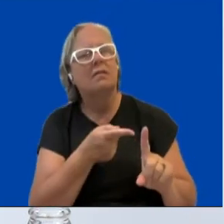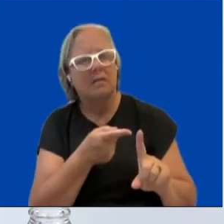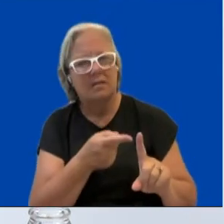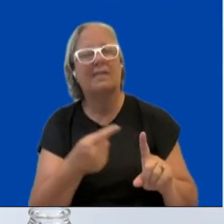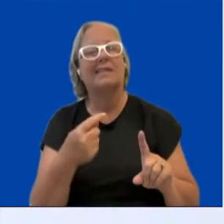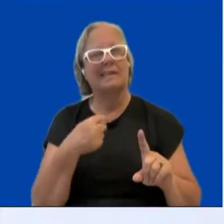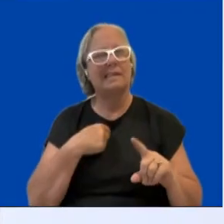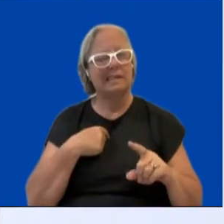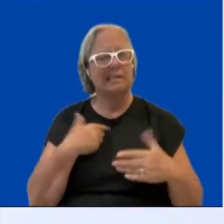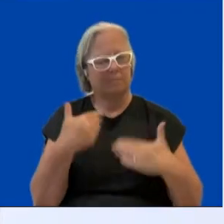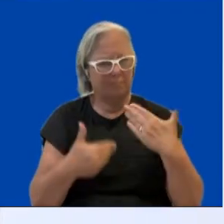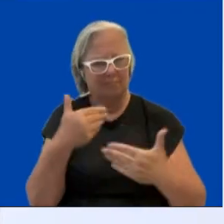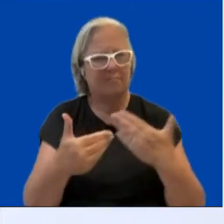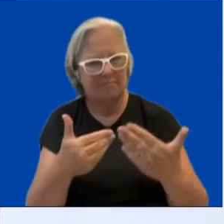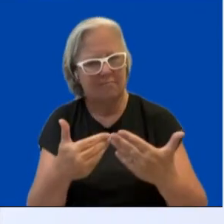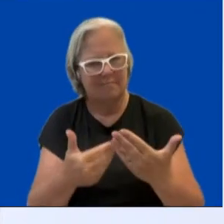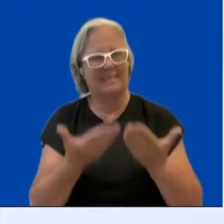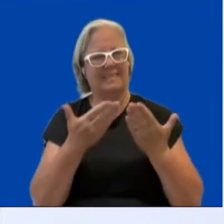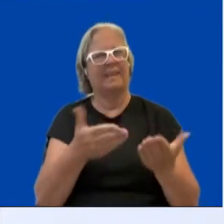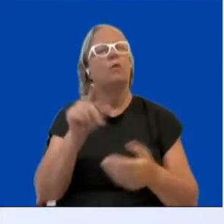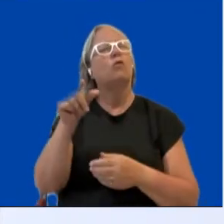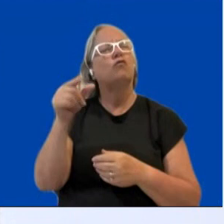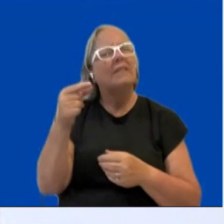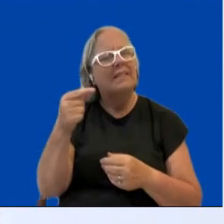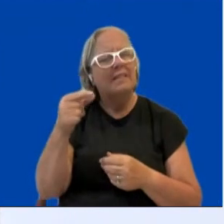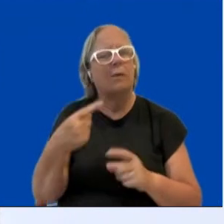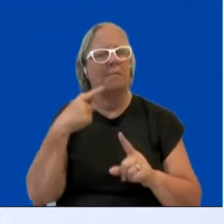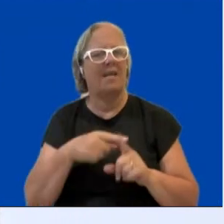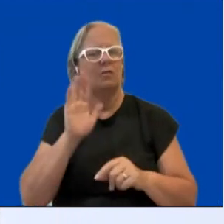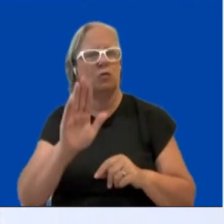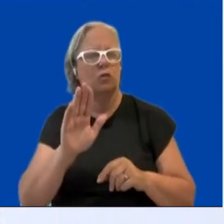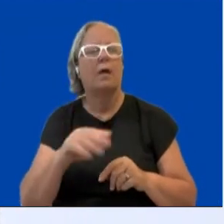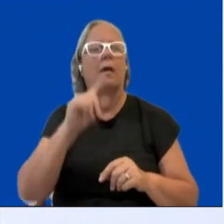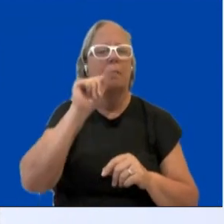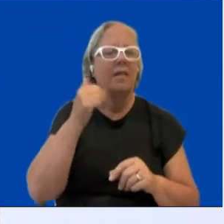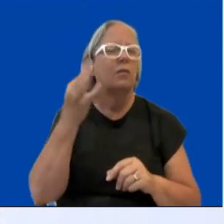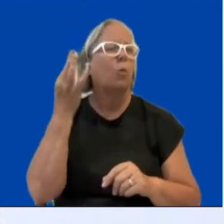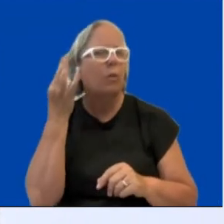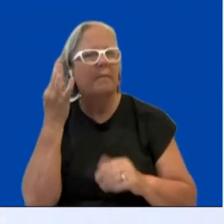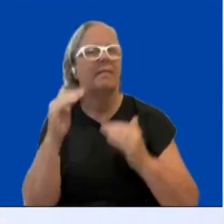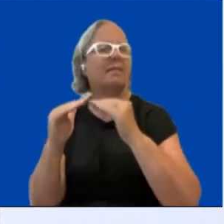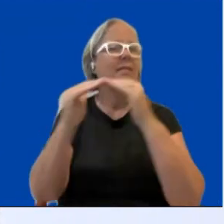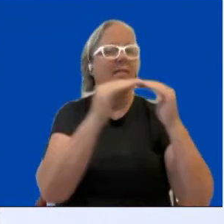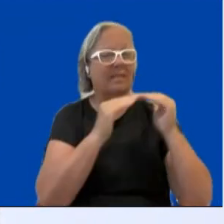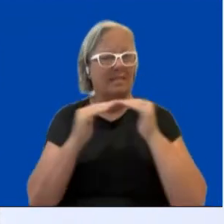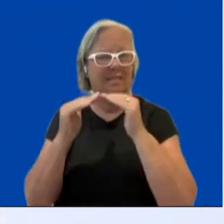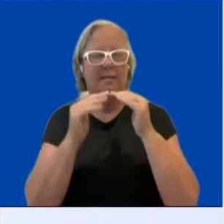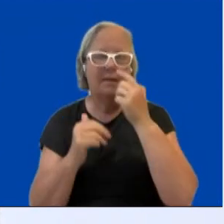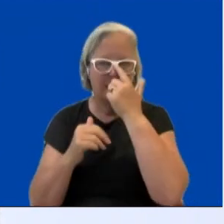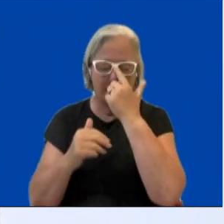Europe? Well, thank you Frederica for this question. And to be honest, this is a topic that is very dear to my heart.